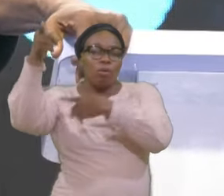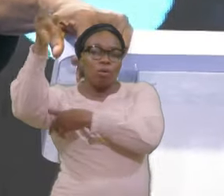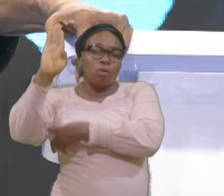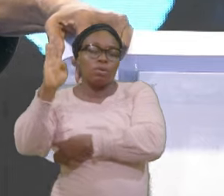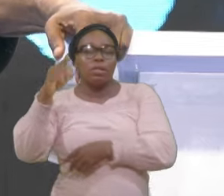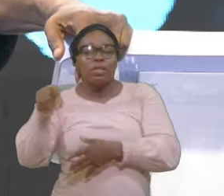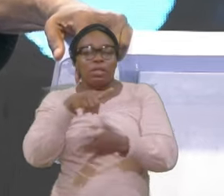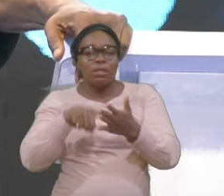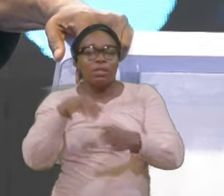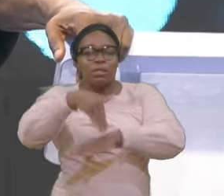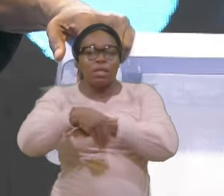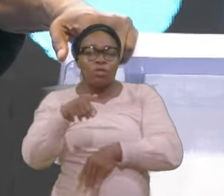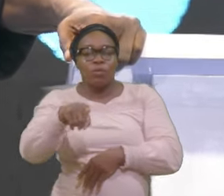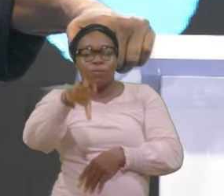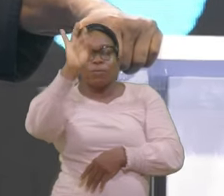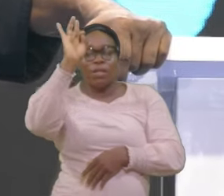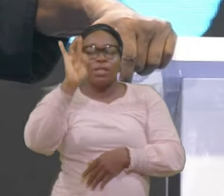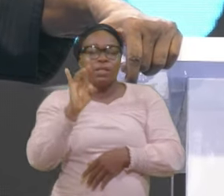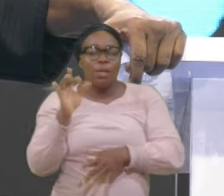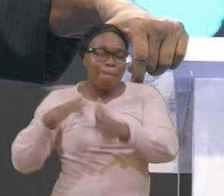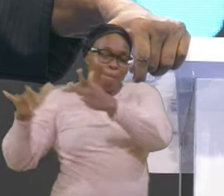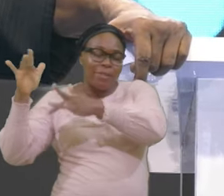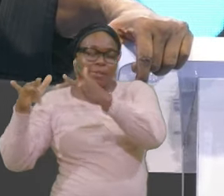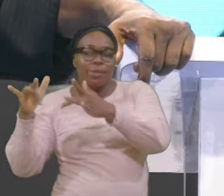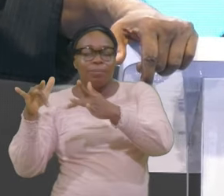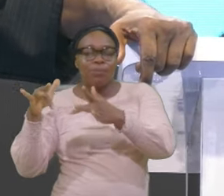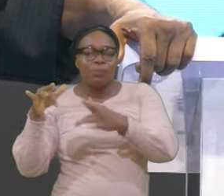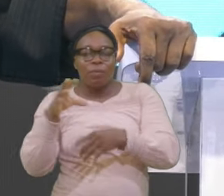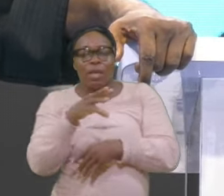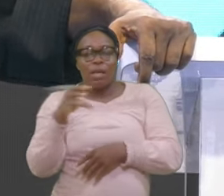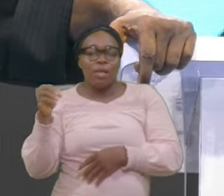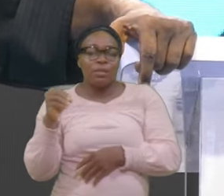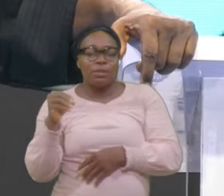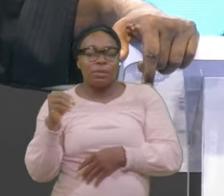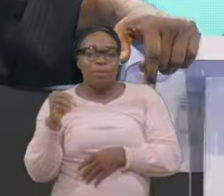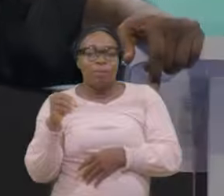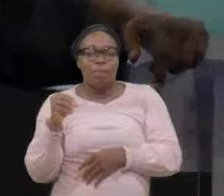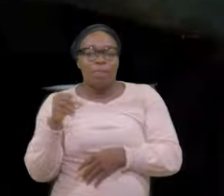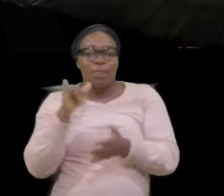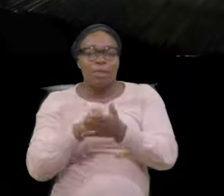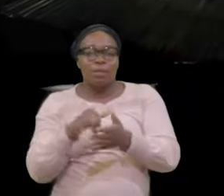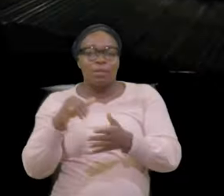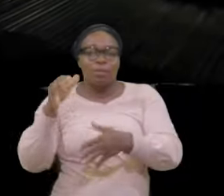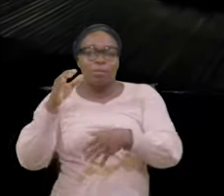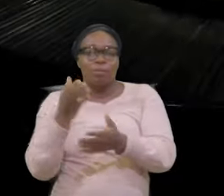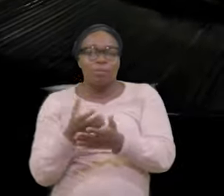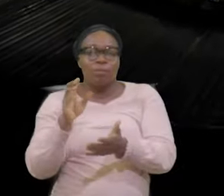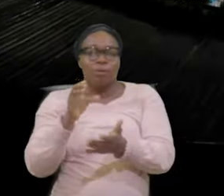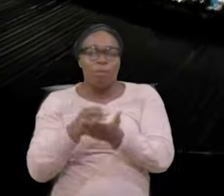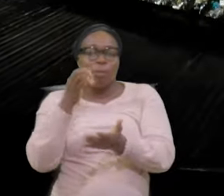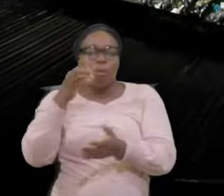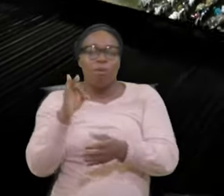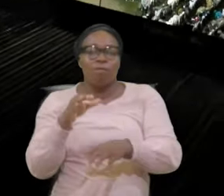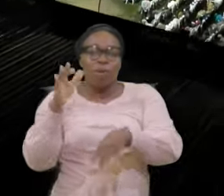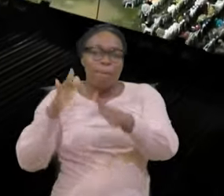And the Court Of his Mercy Is thrown At you No matter How deep You